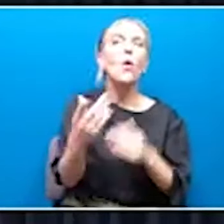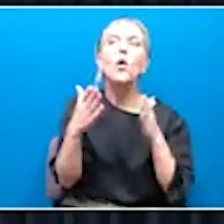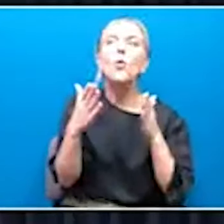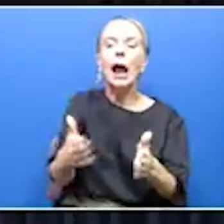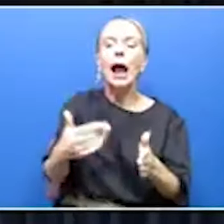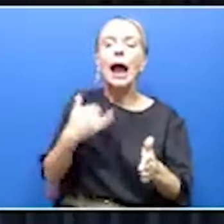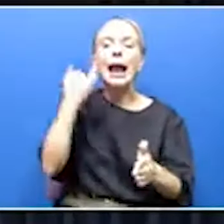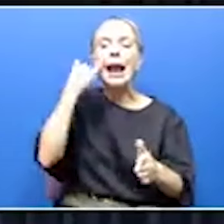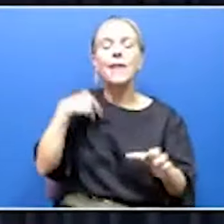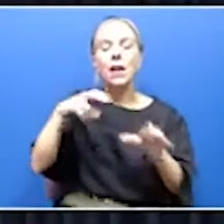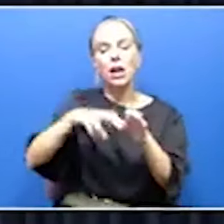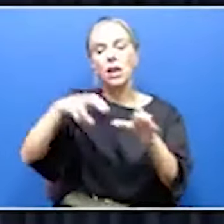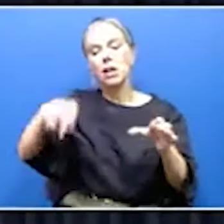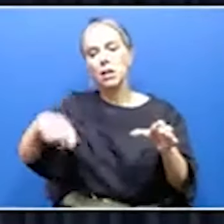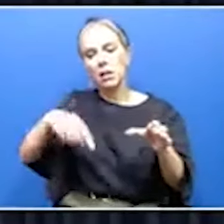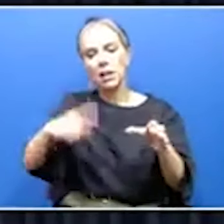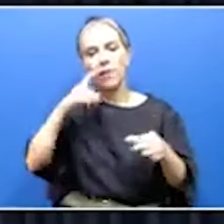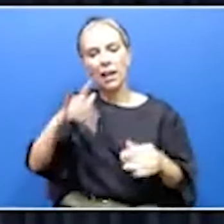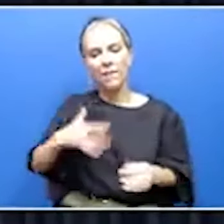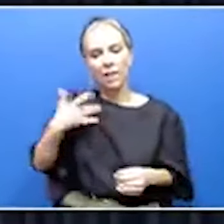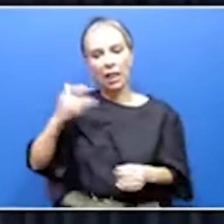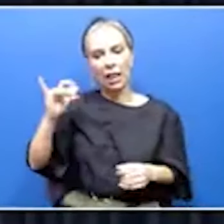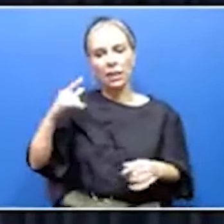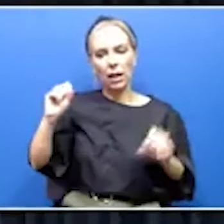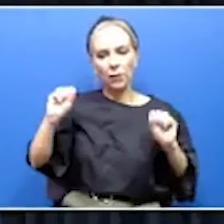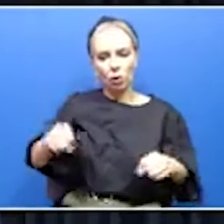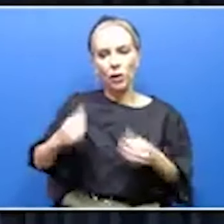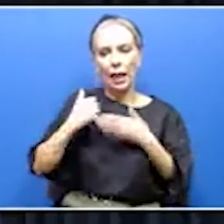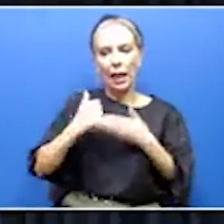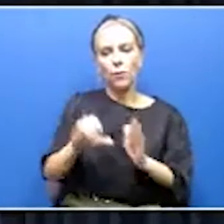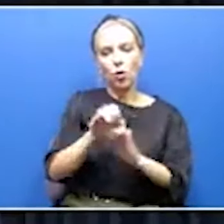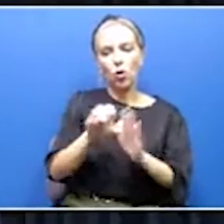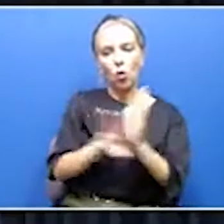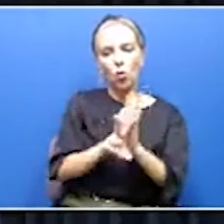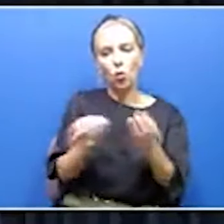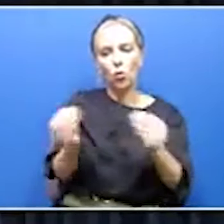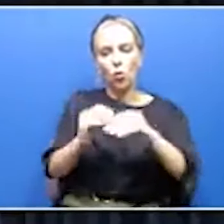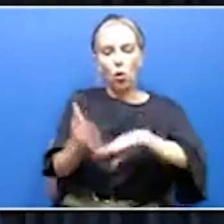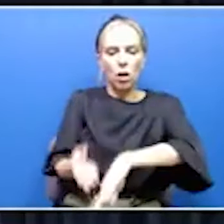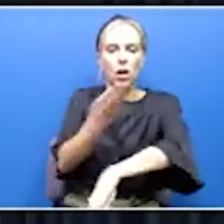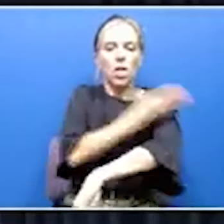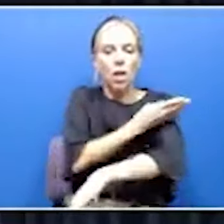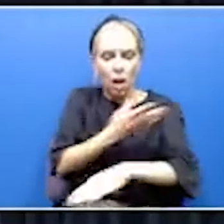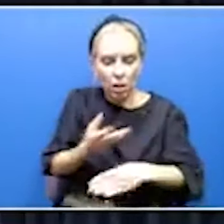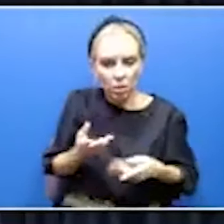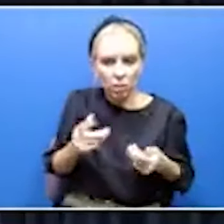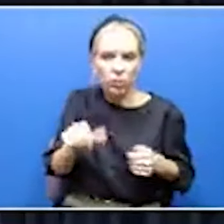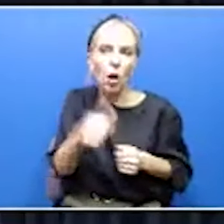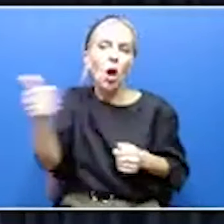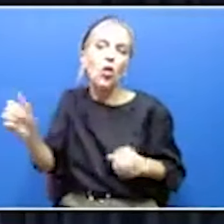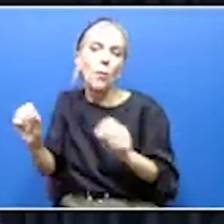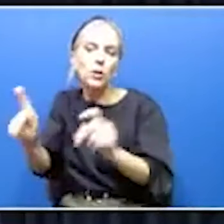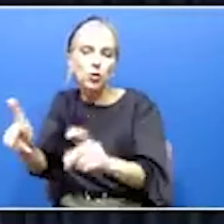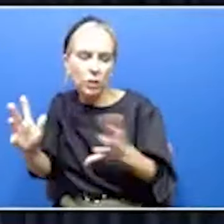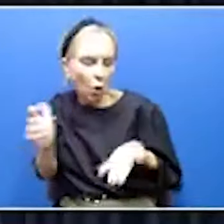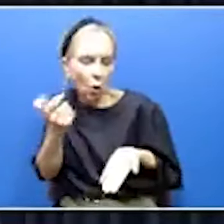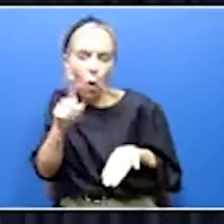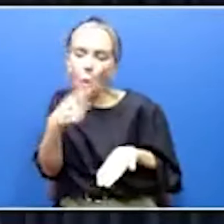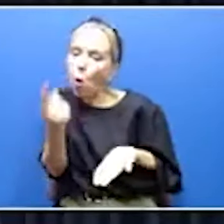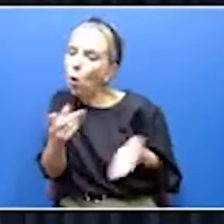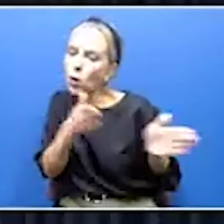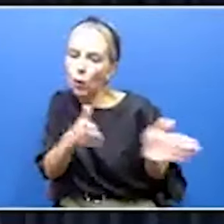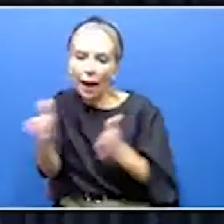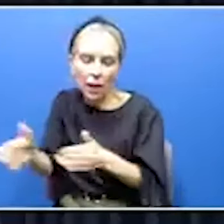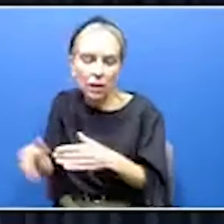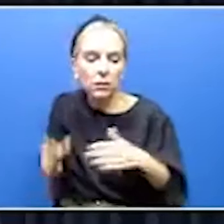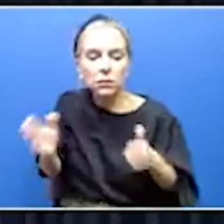from this role is if I felt like I could help the Commonwealth even more through some other opportunity. Sarah? Did you discuss this matter with George